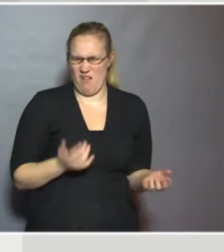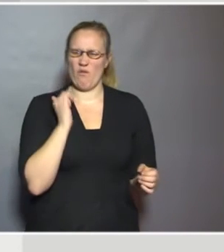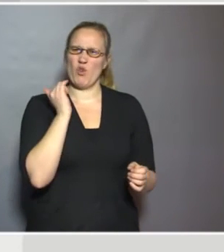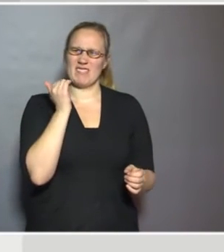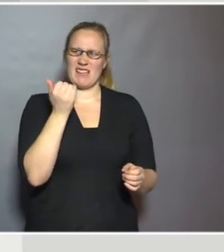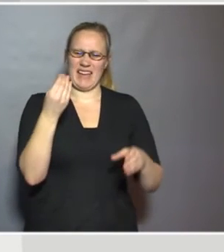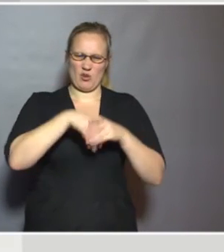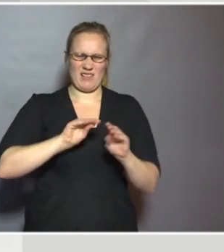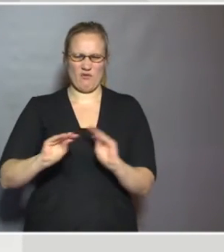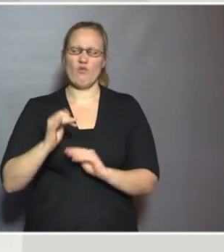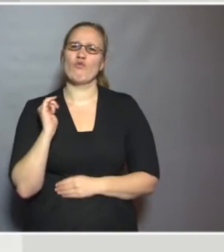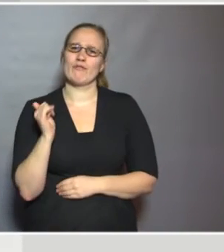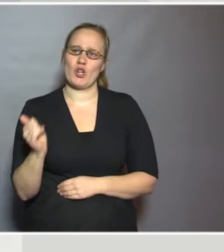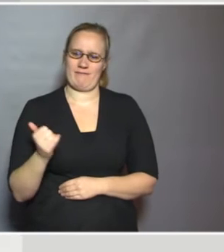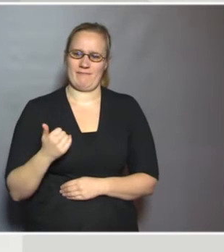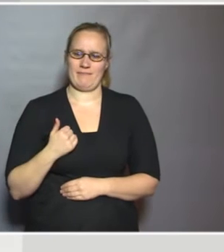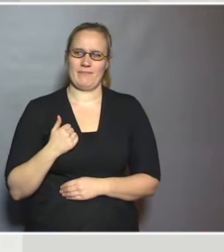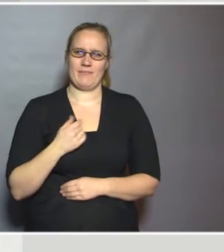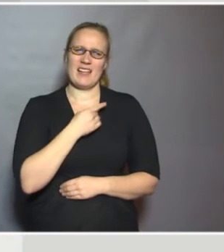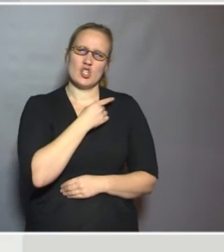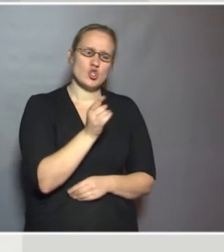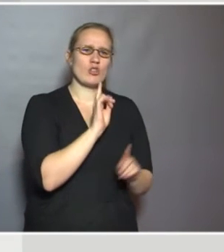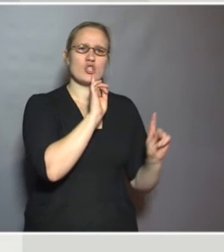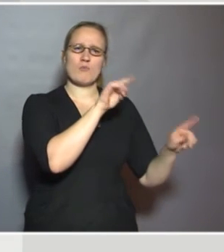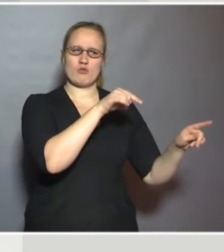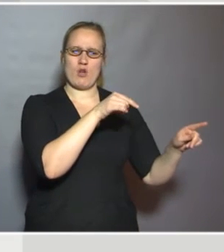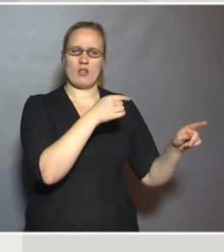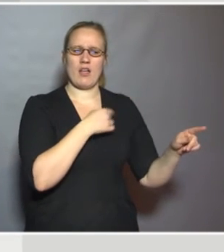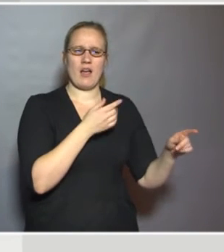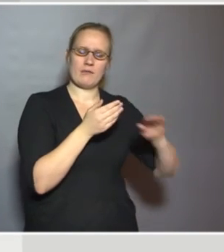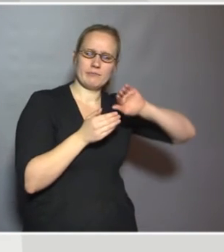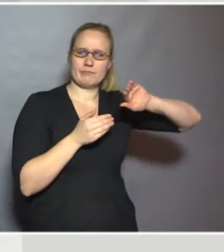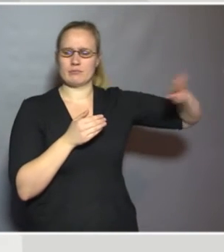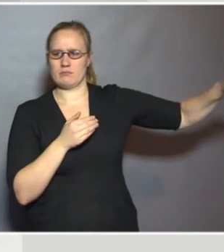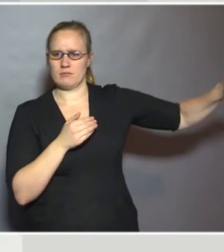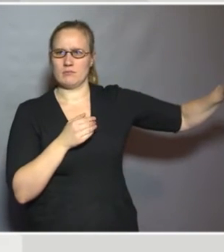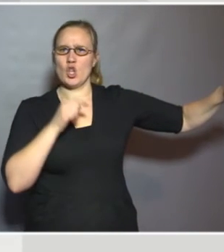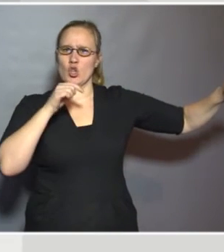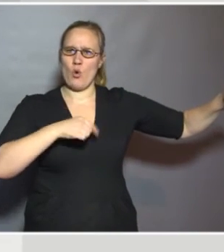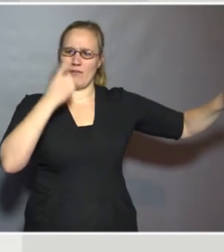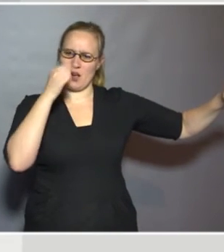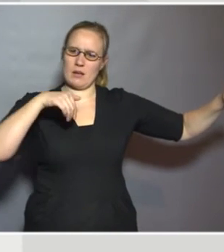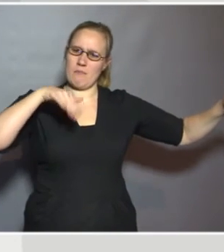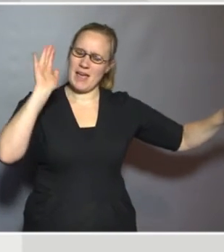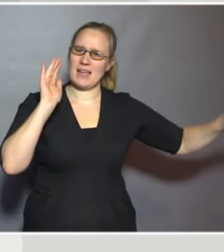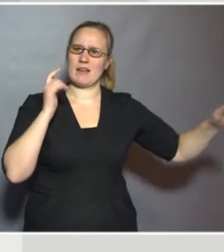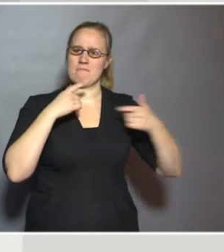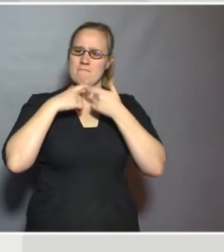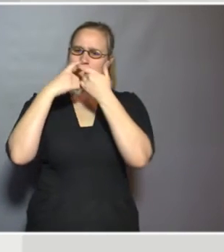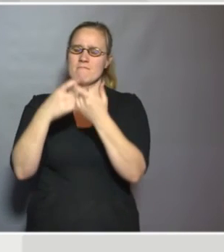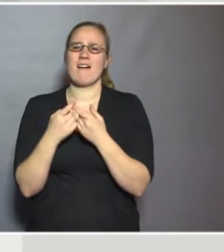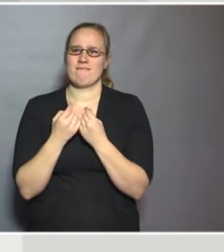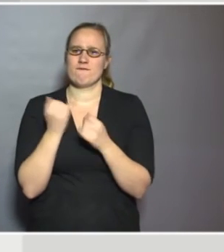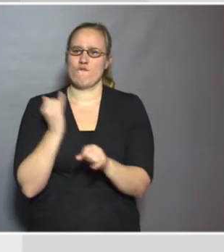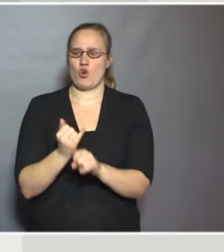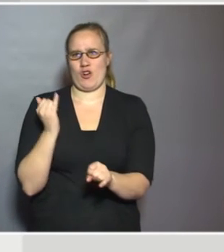inclusive education? Those sorts of questions are moving away now and the thinking is moving towards how.